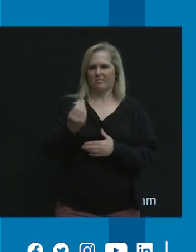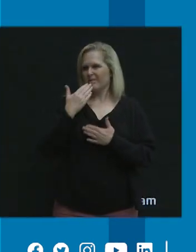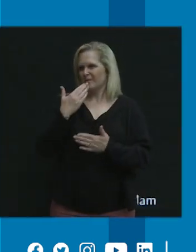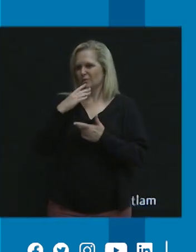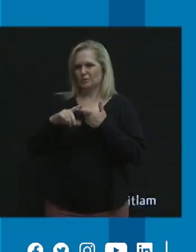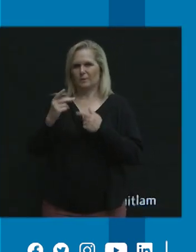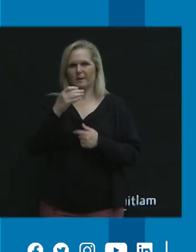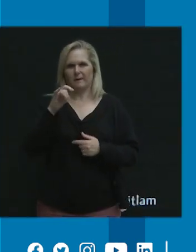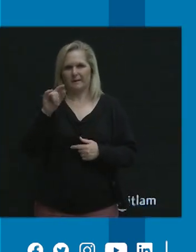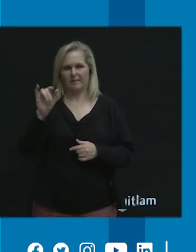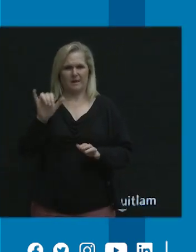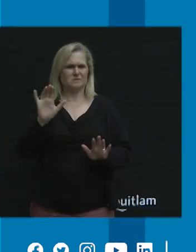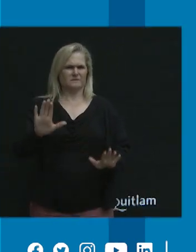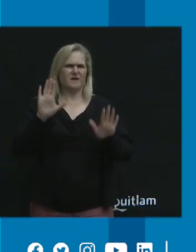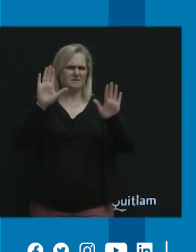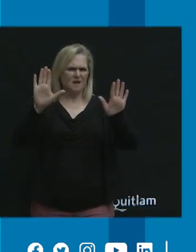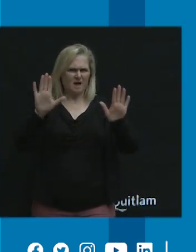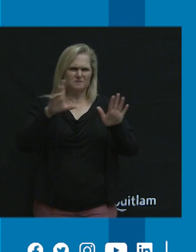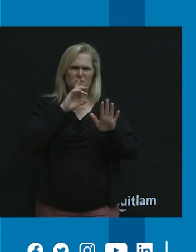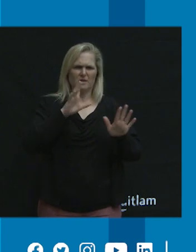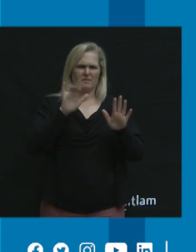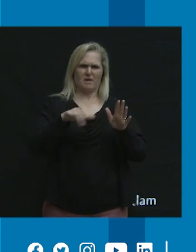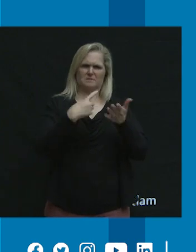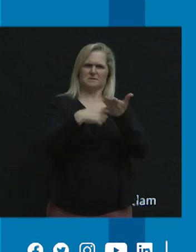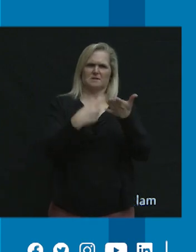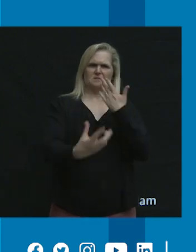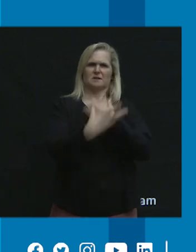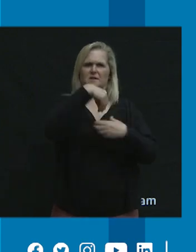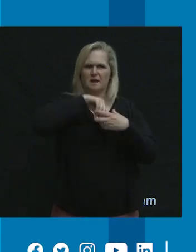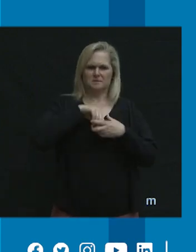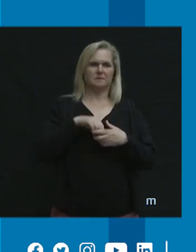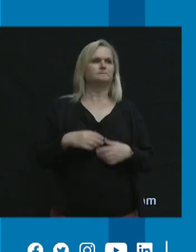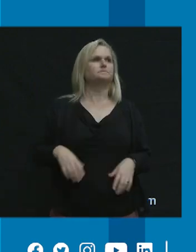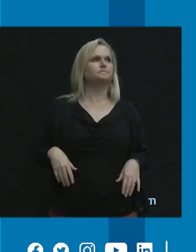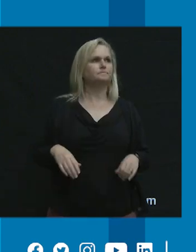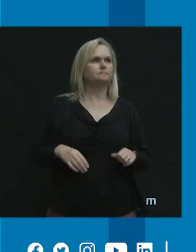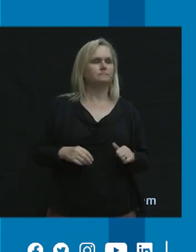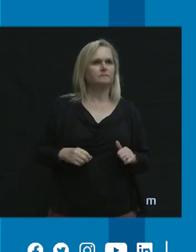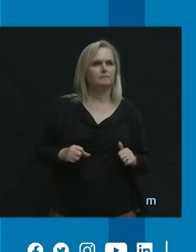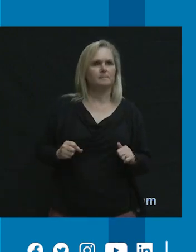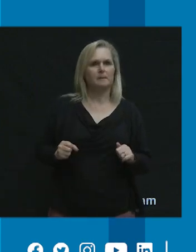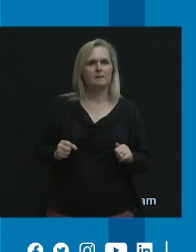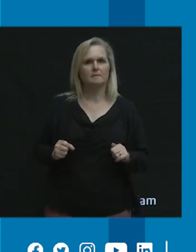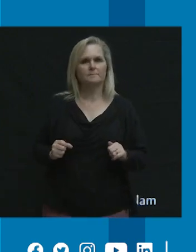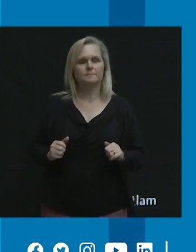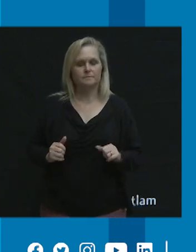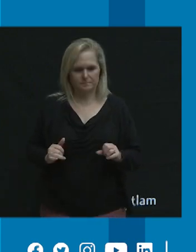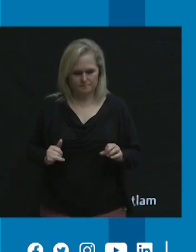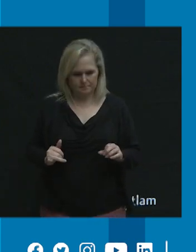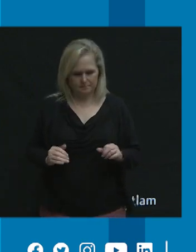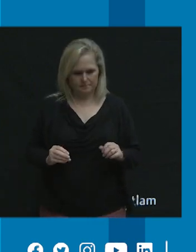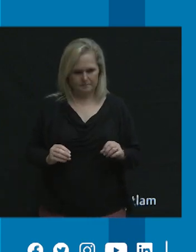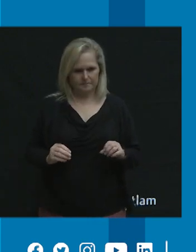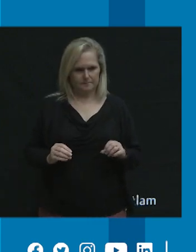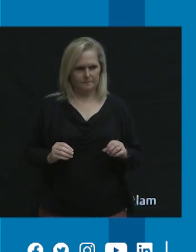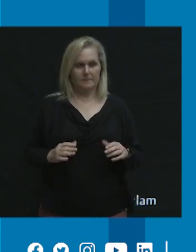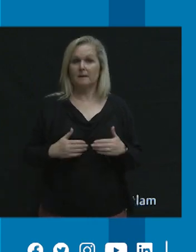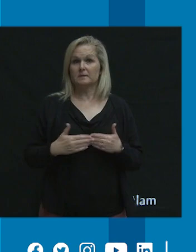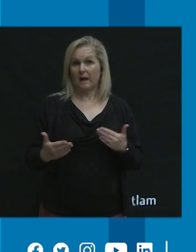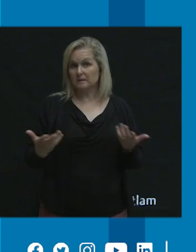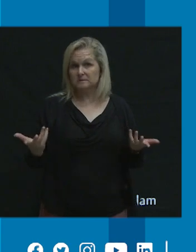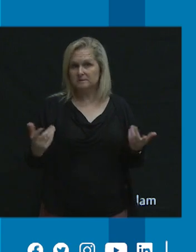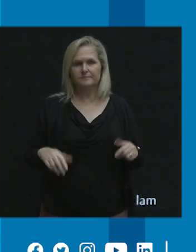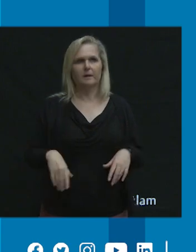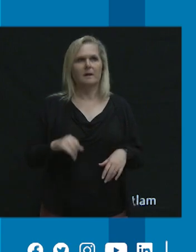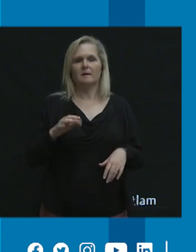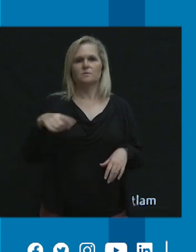That was fantastic, very engaging discussion. Thank you for contributing. So, what's next? So,